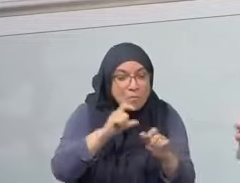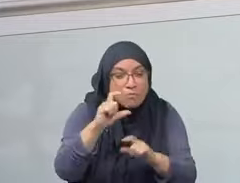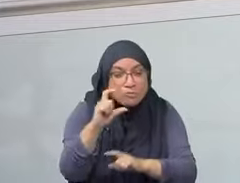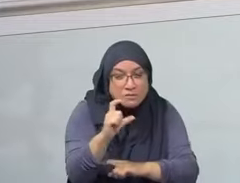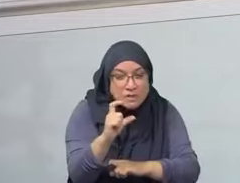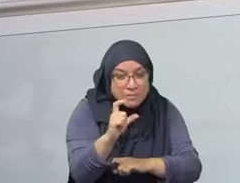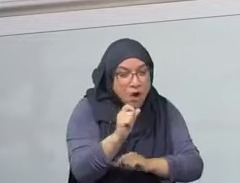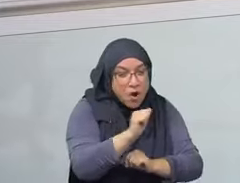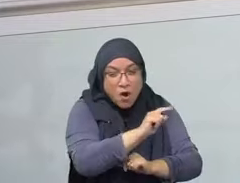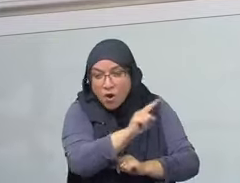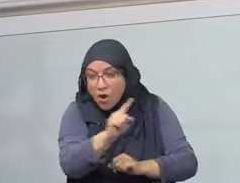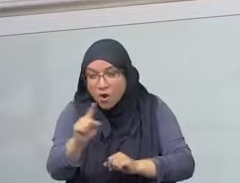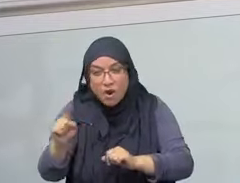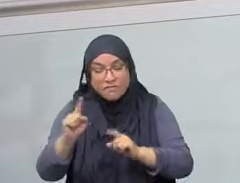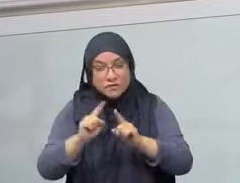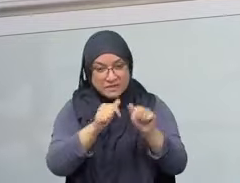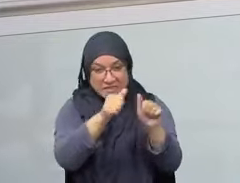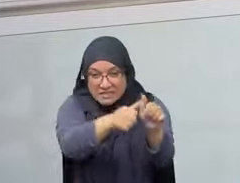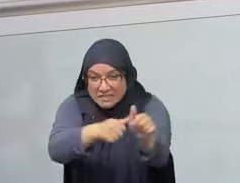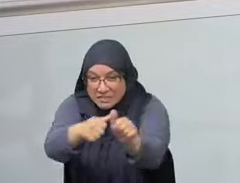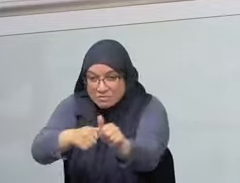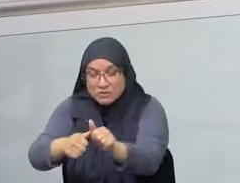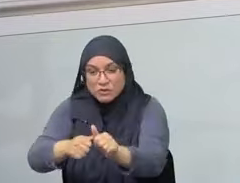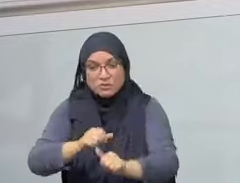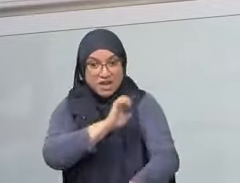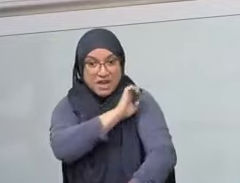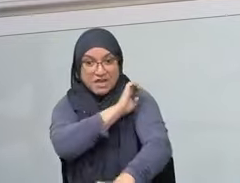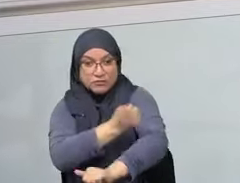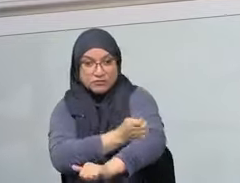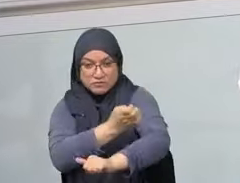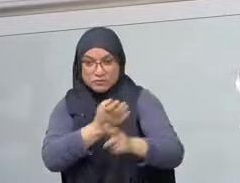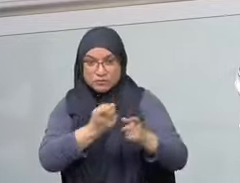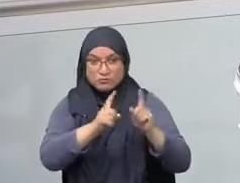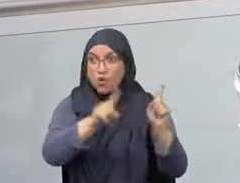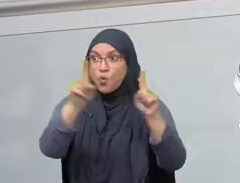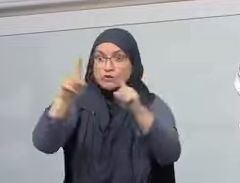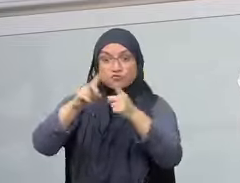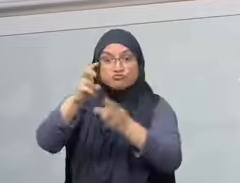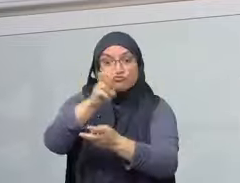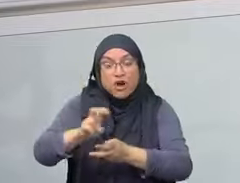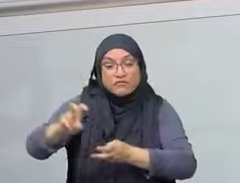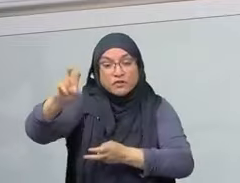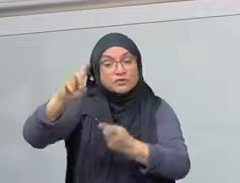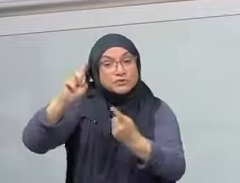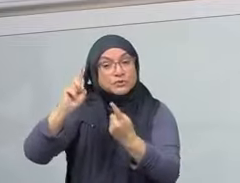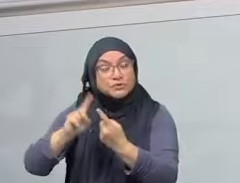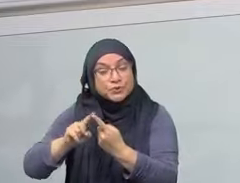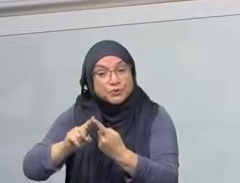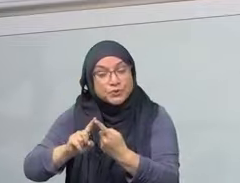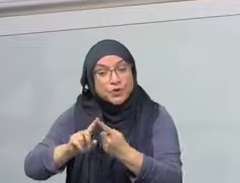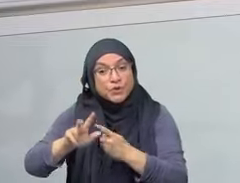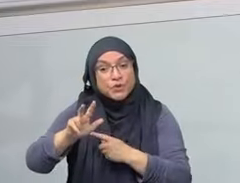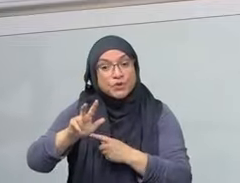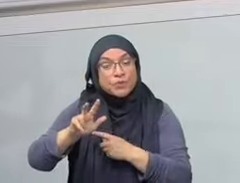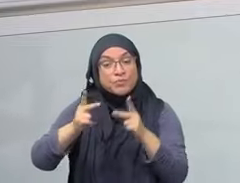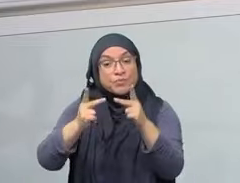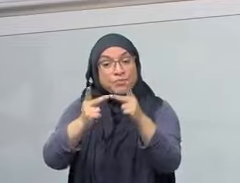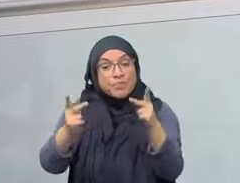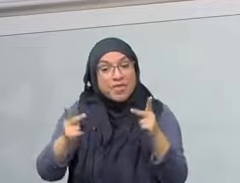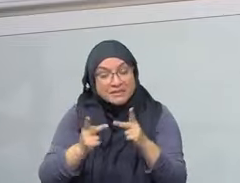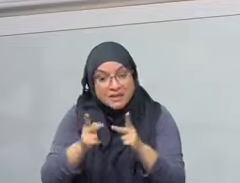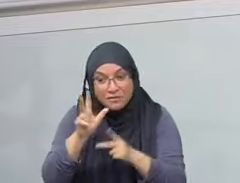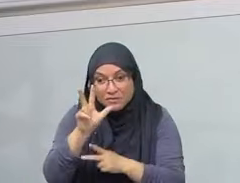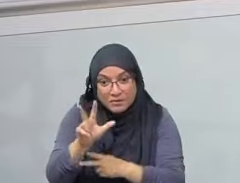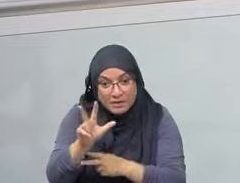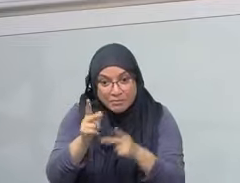make the intention to travel through as believers. And you go through the reward of it, and the reward of it, and the reward of it, and the reward of a place is in two. The